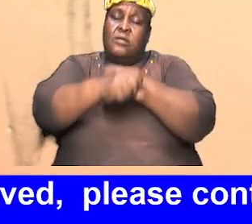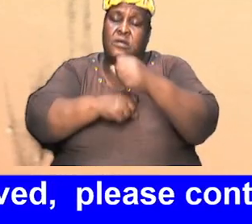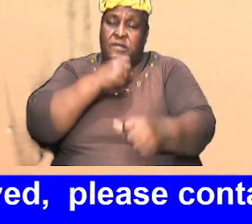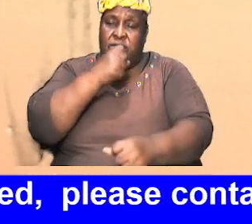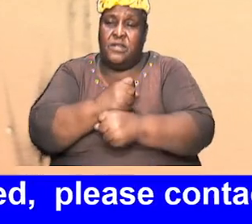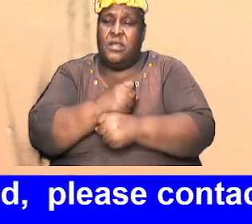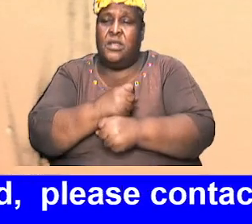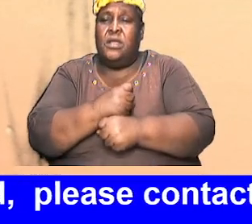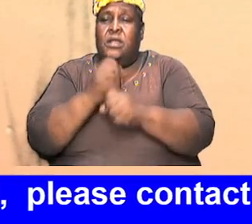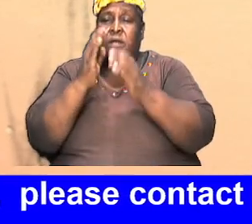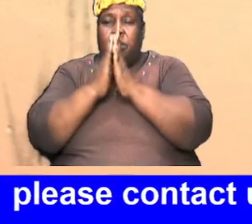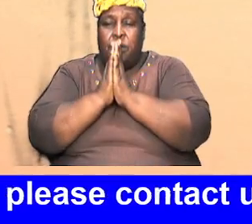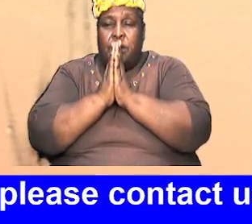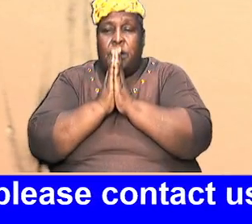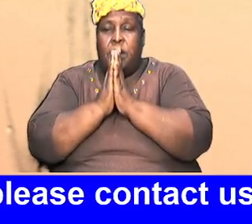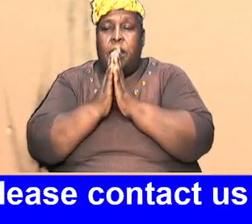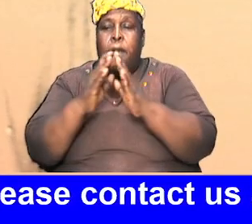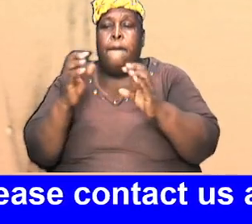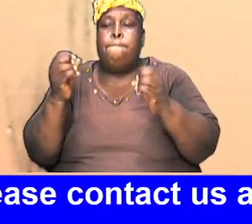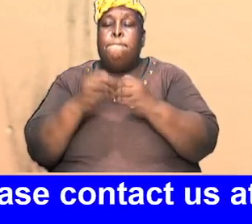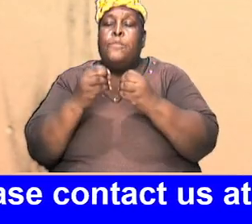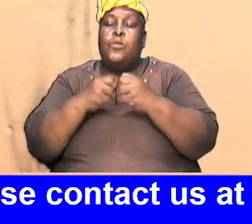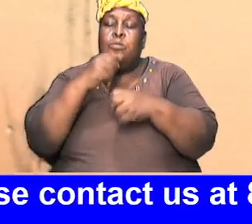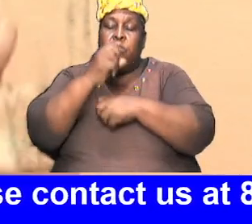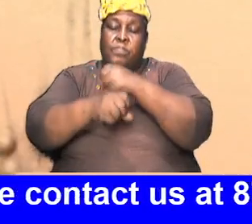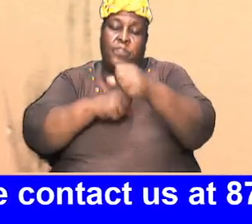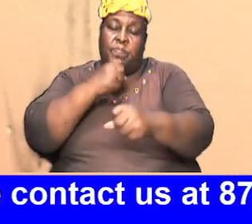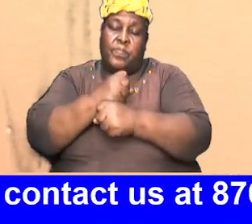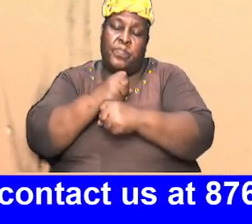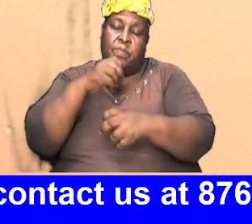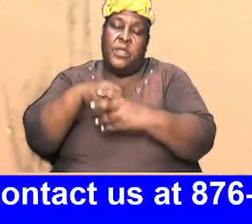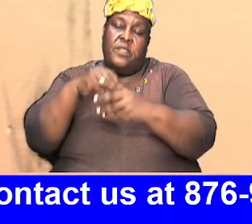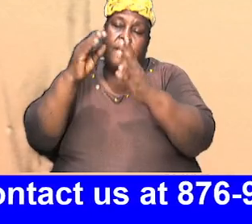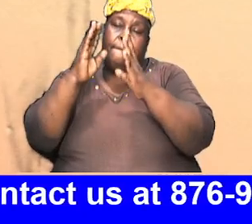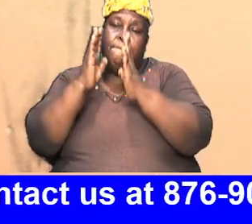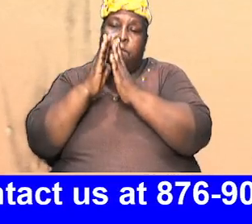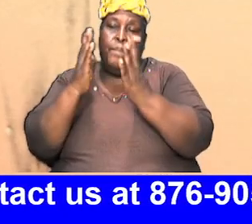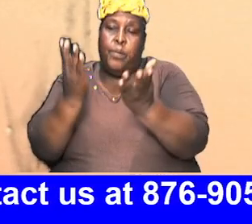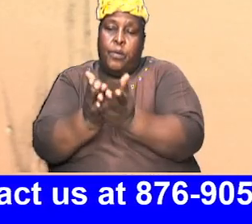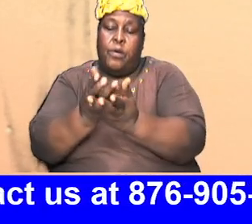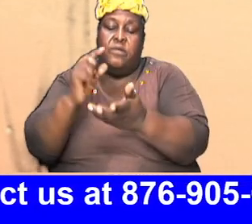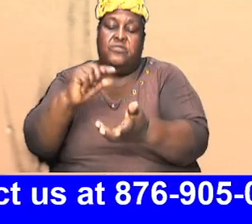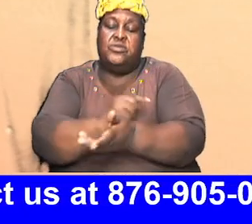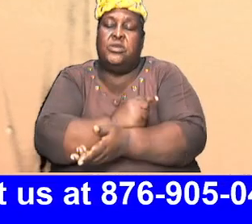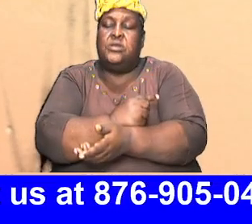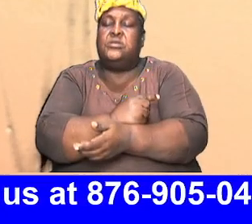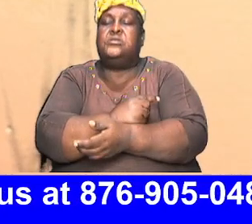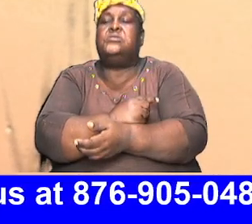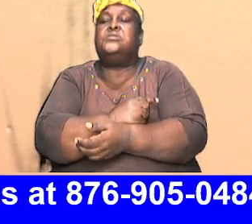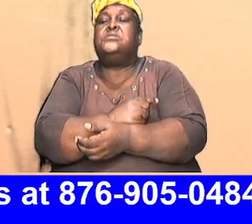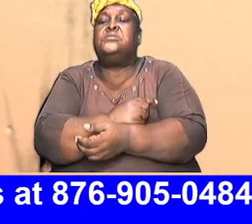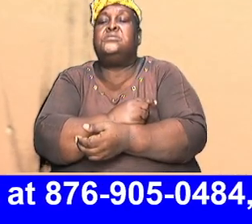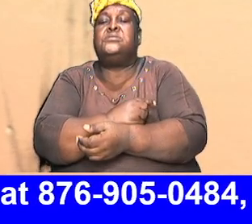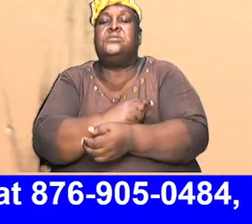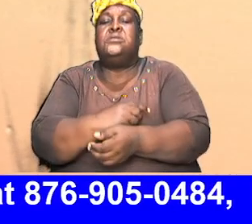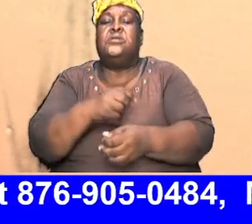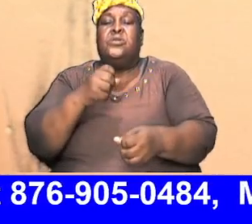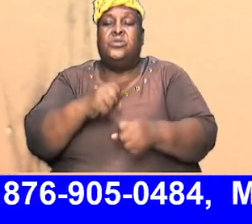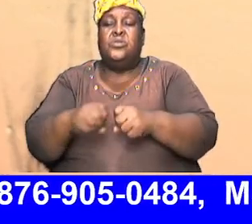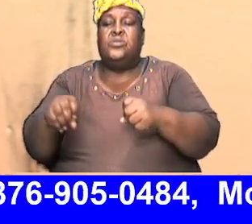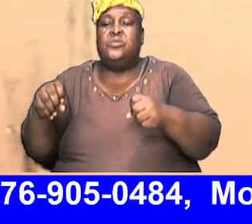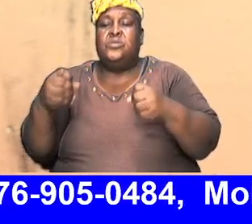and I pray a lot more confident in the book itself the book of Genesis and so we